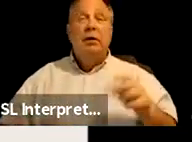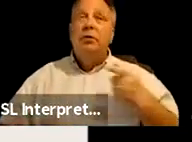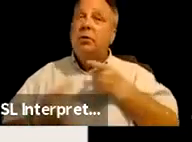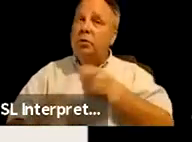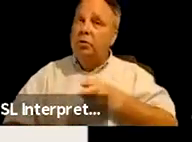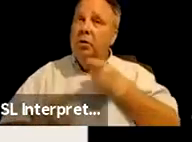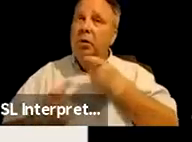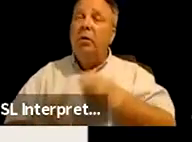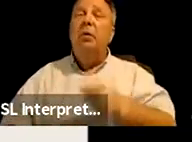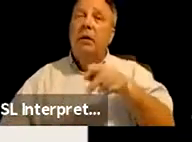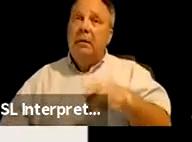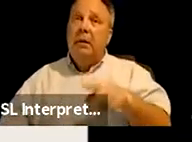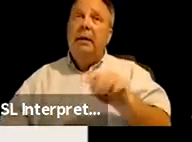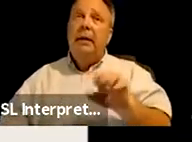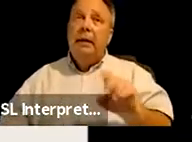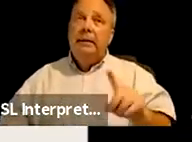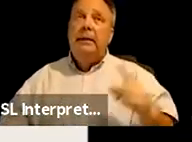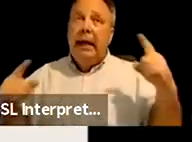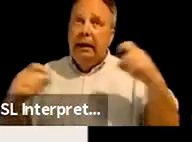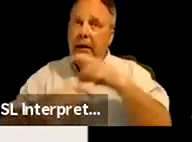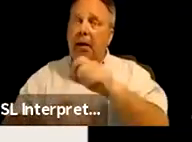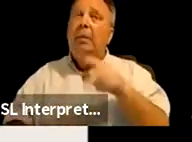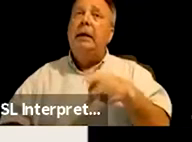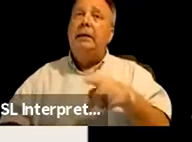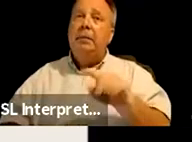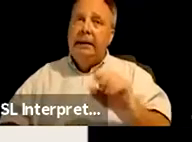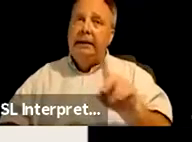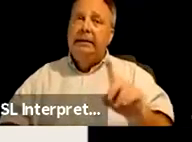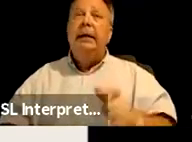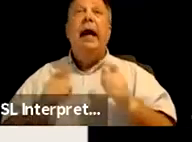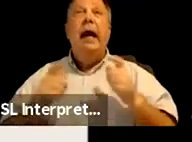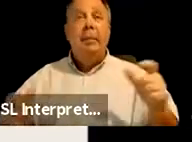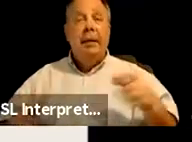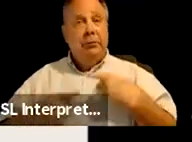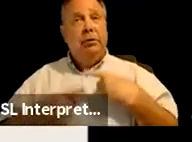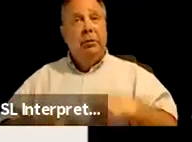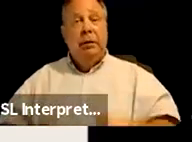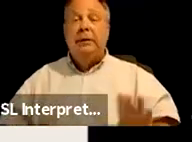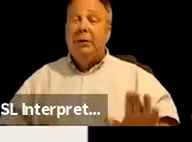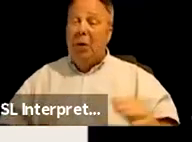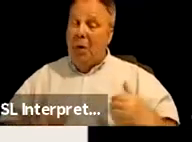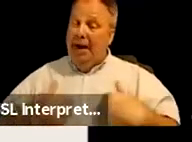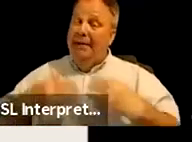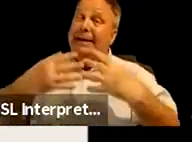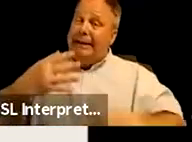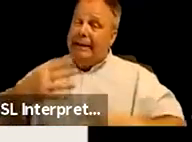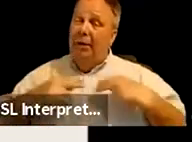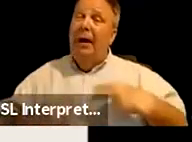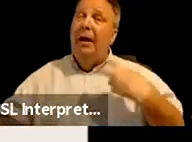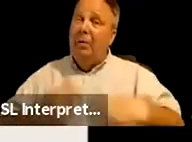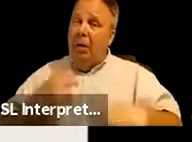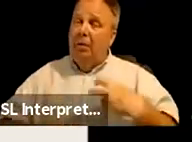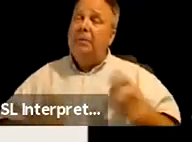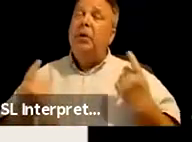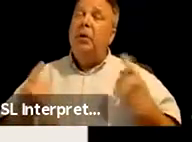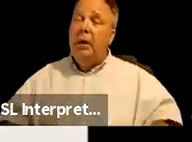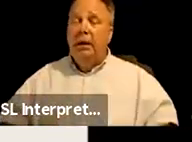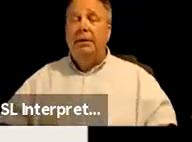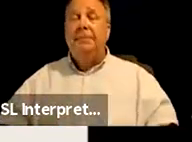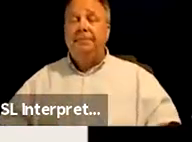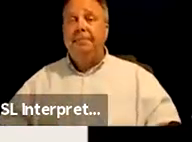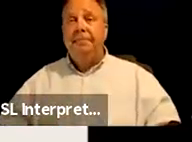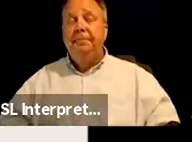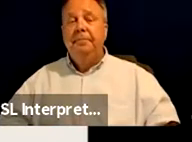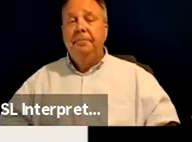PTSD and complex PTSD and major depression. So I have a host of health problems going on. Um,